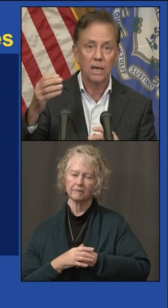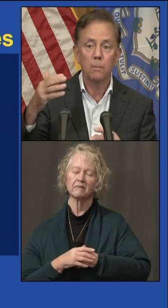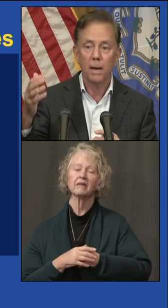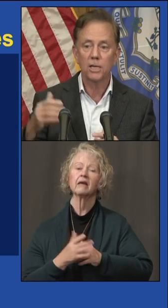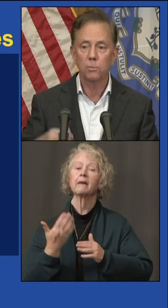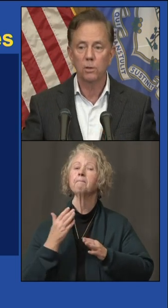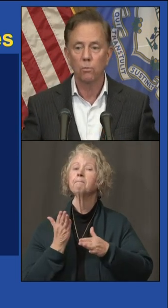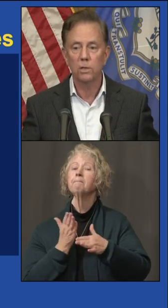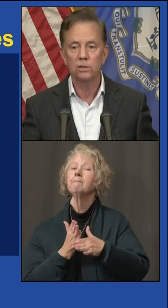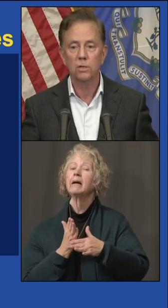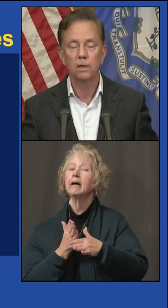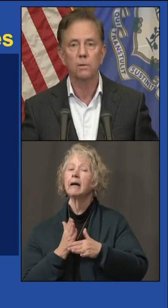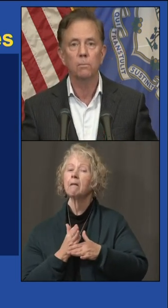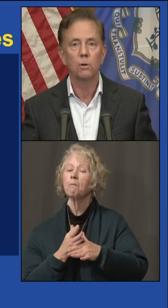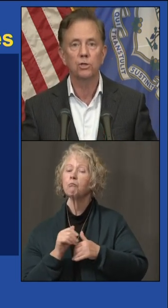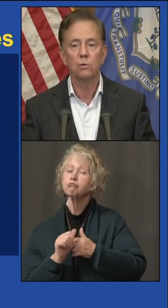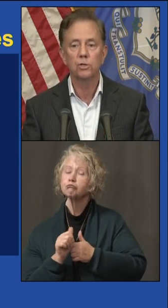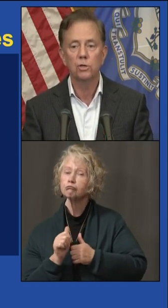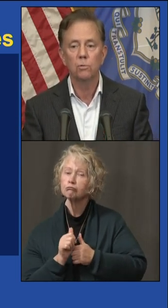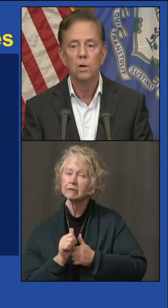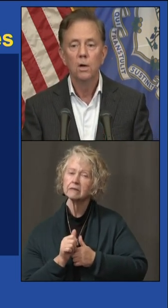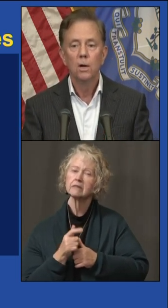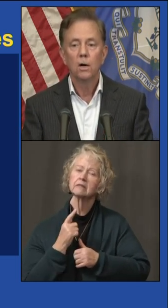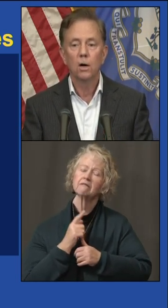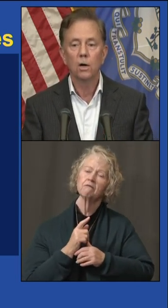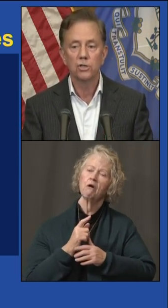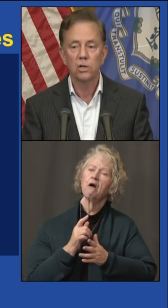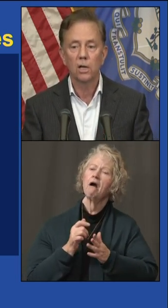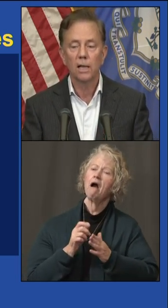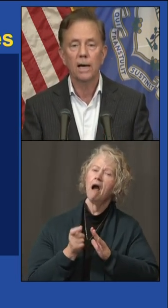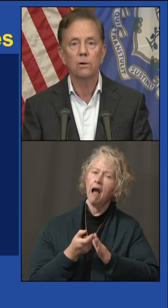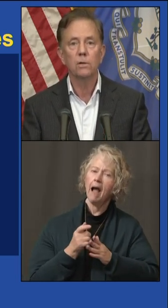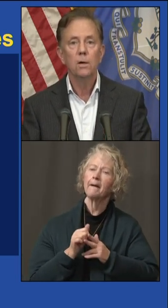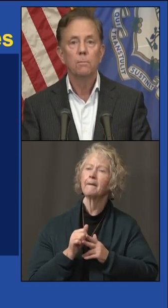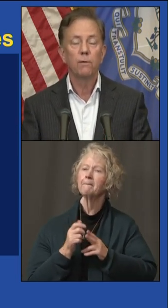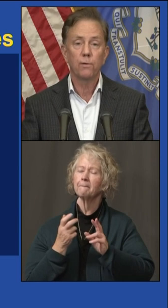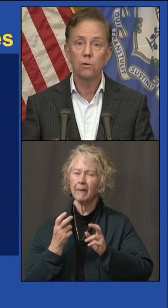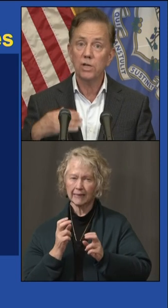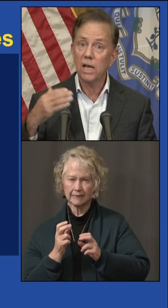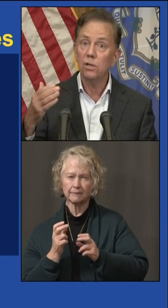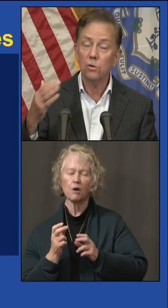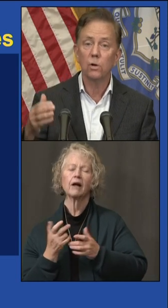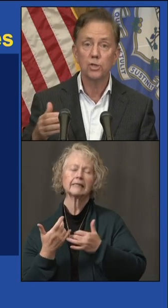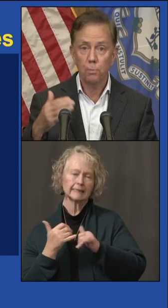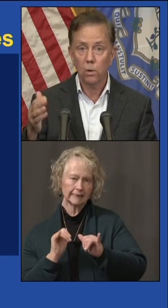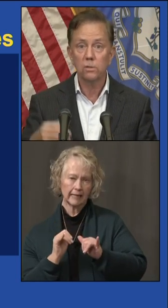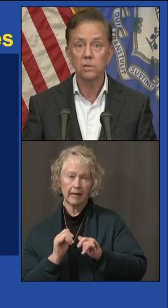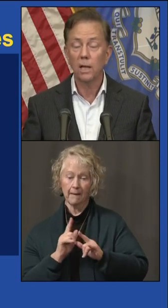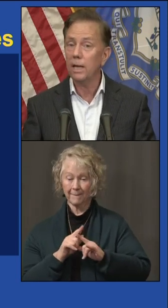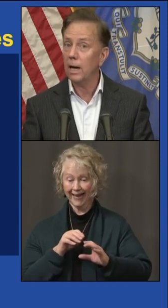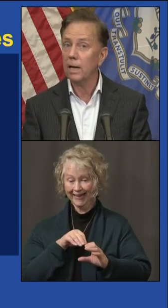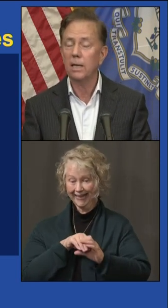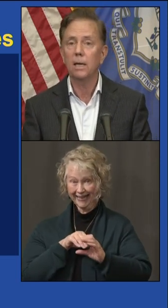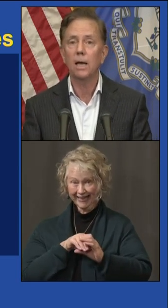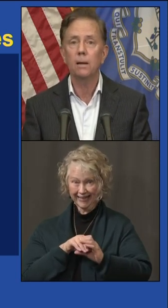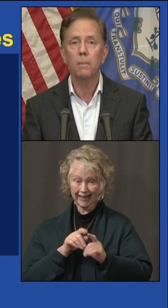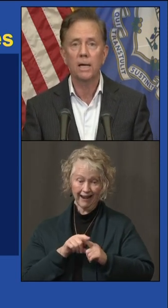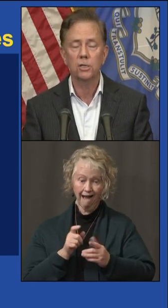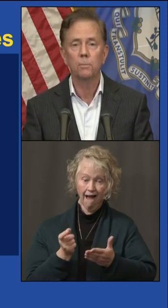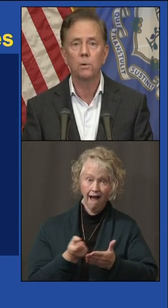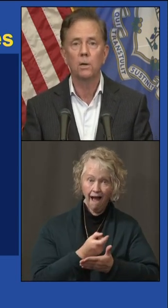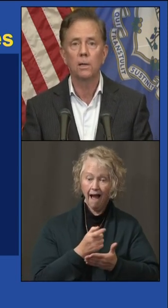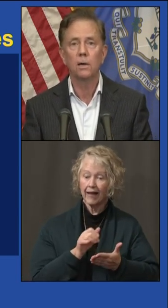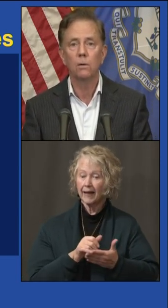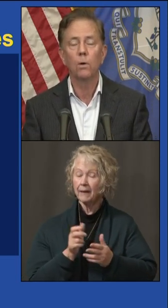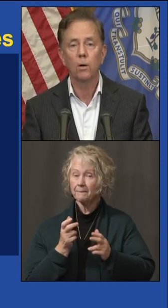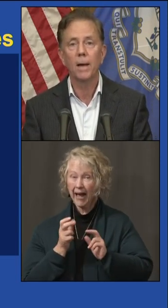sports, hockey, basketball, the ones you're most used to, are still allowed. But for those indoor sports, like hockey and